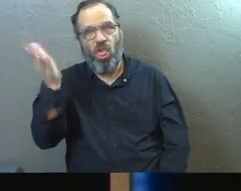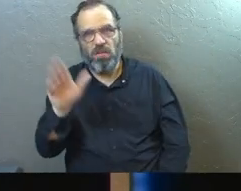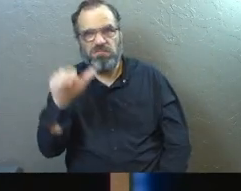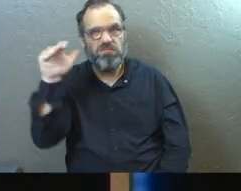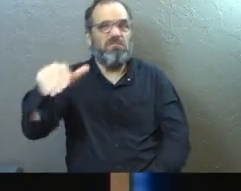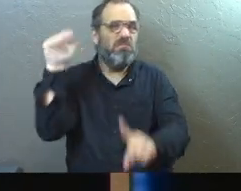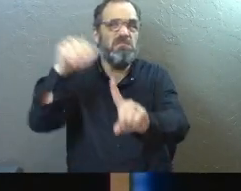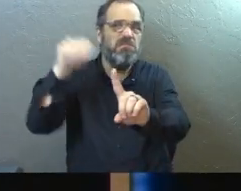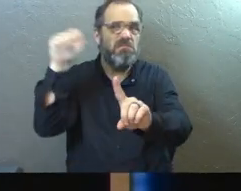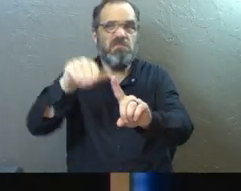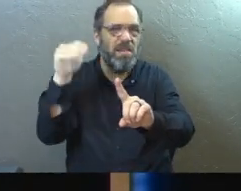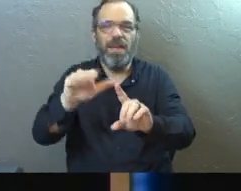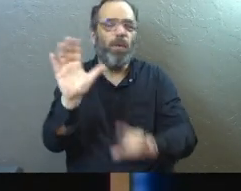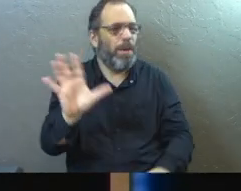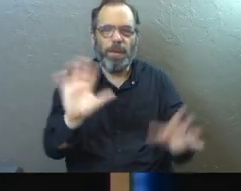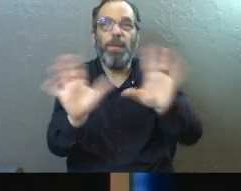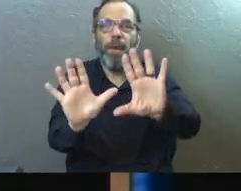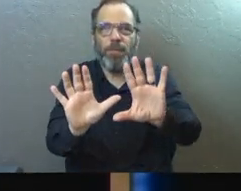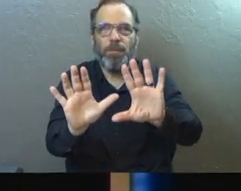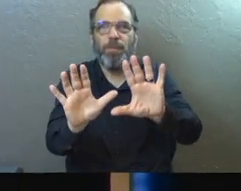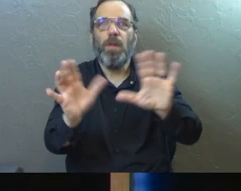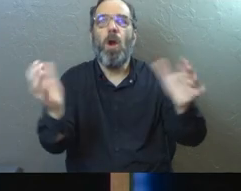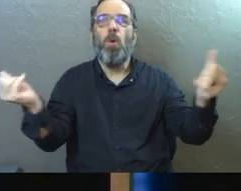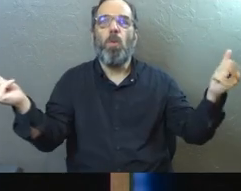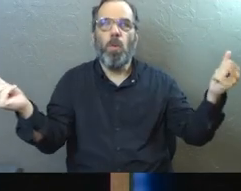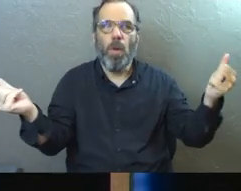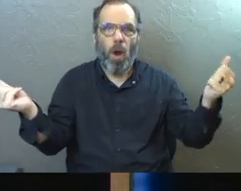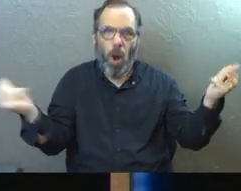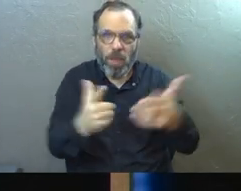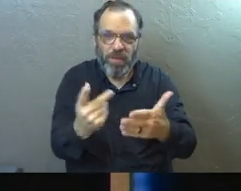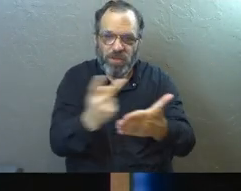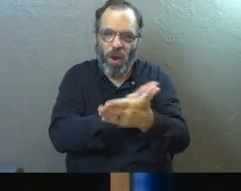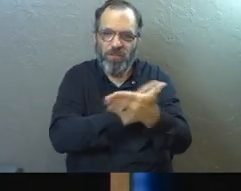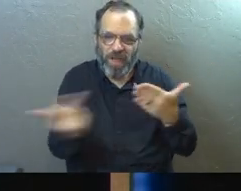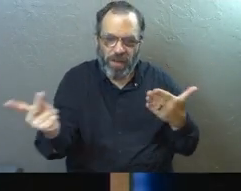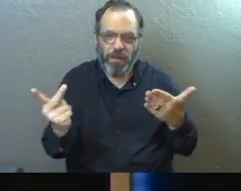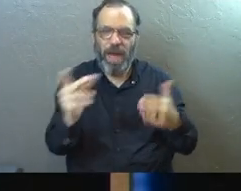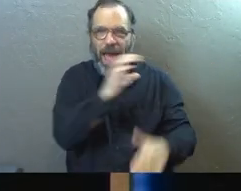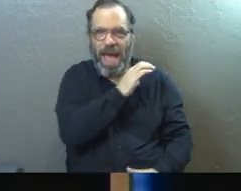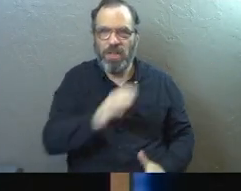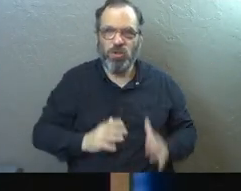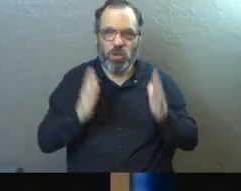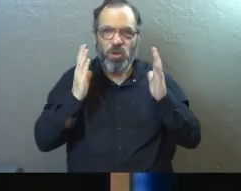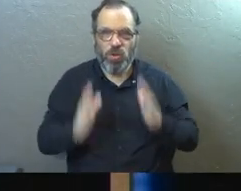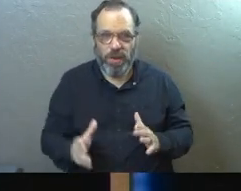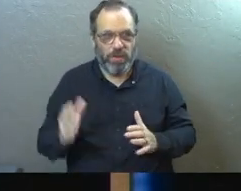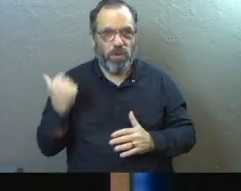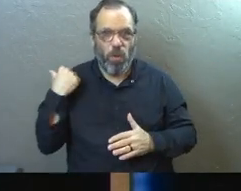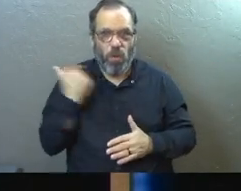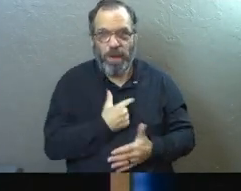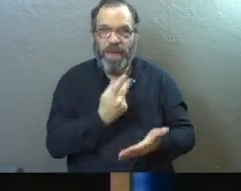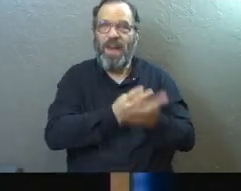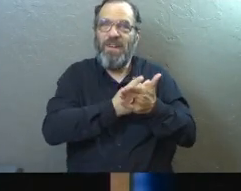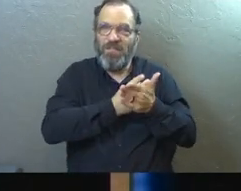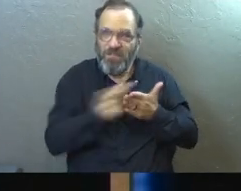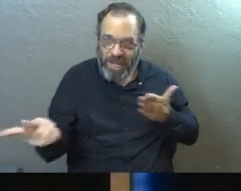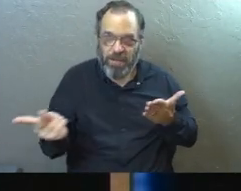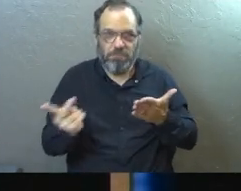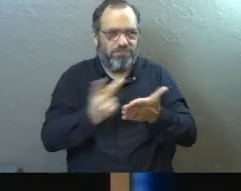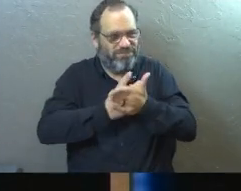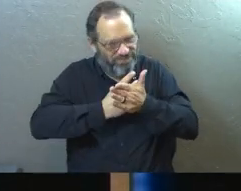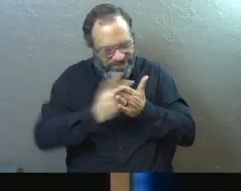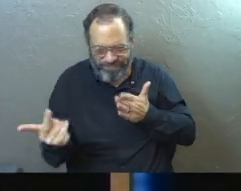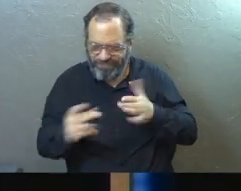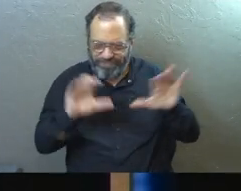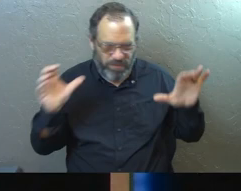going through these things. And actually, let me say this. We're all failures as Christians. That's a better way to say it. Every single one of us is. We've all